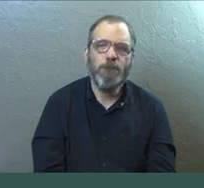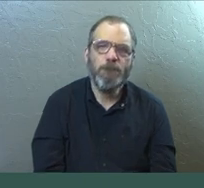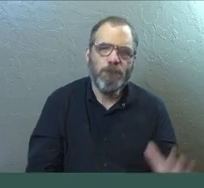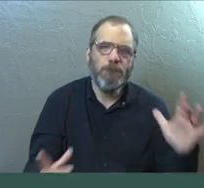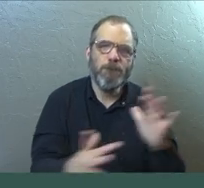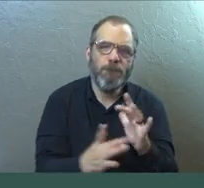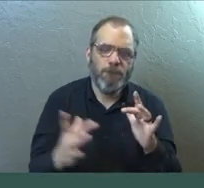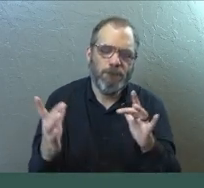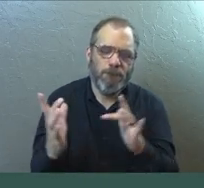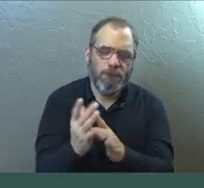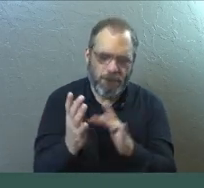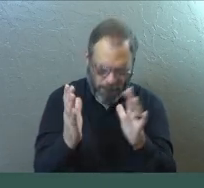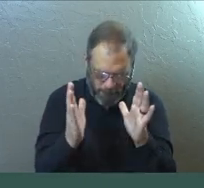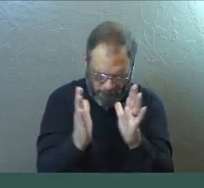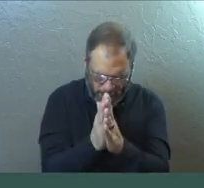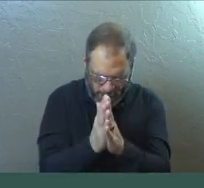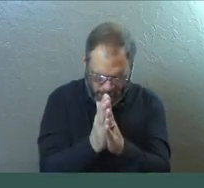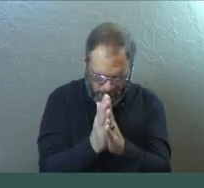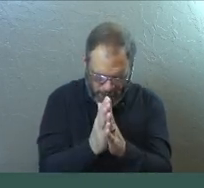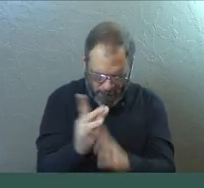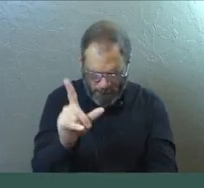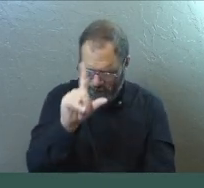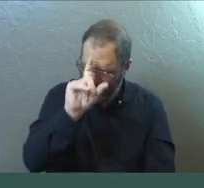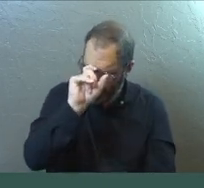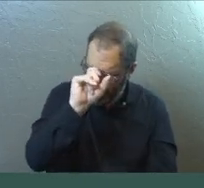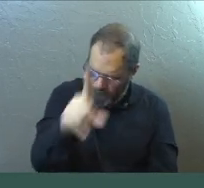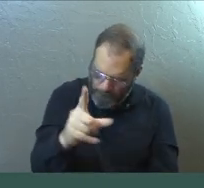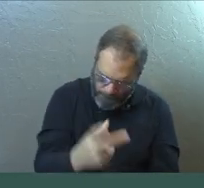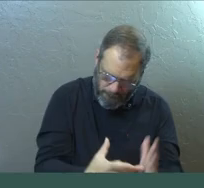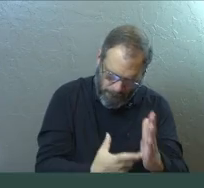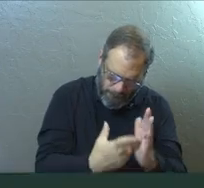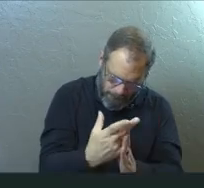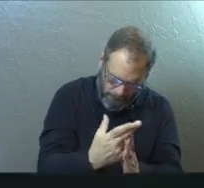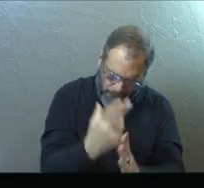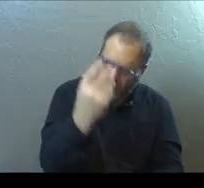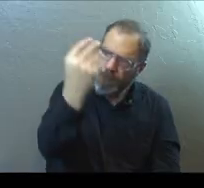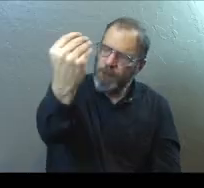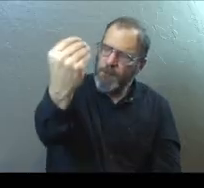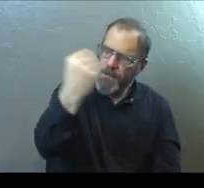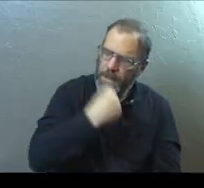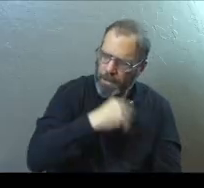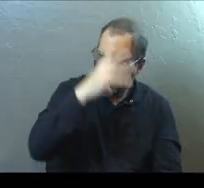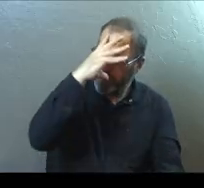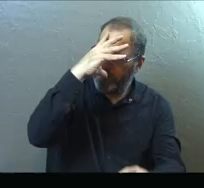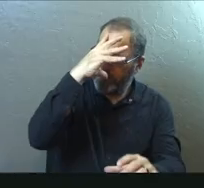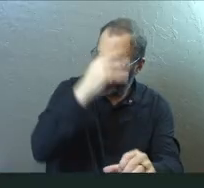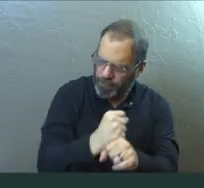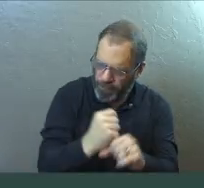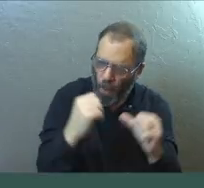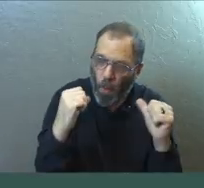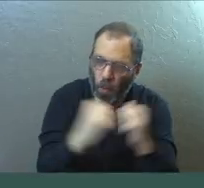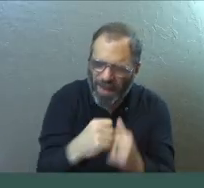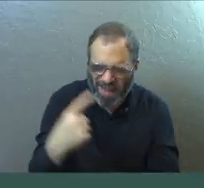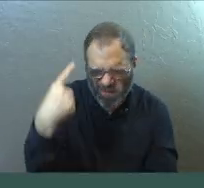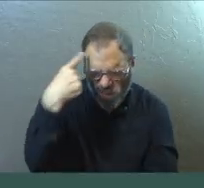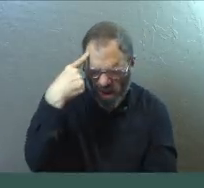Jesus Christ, we ask this authentically, honestly. Give us a faith with a brain.